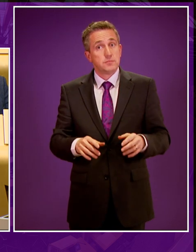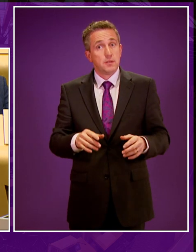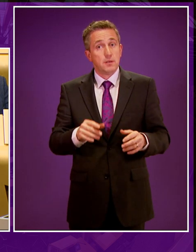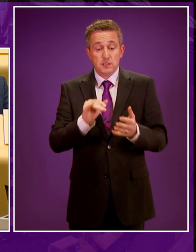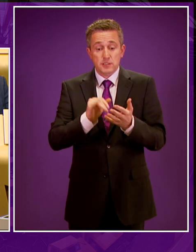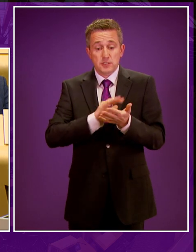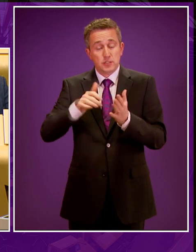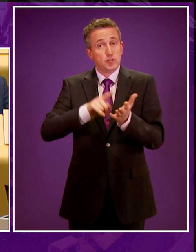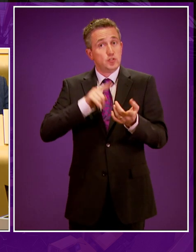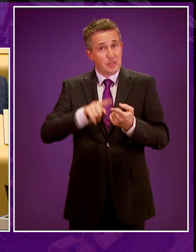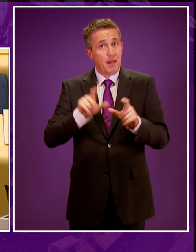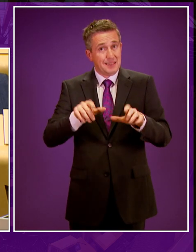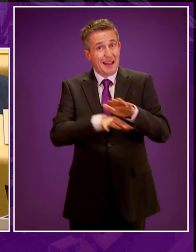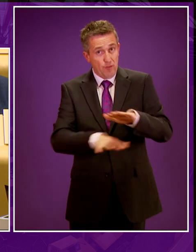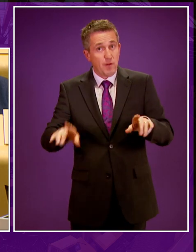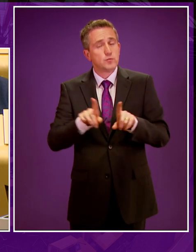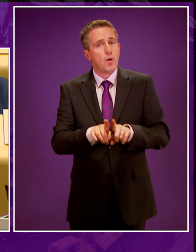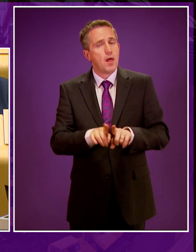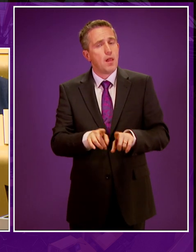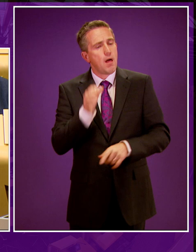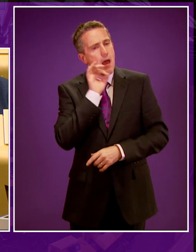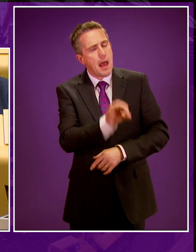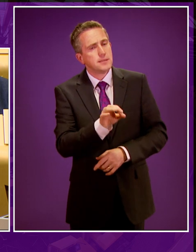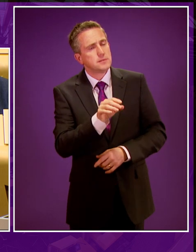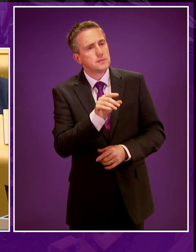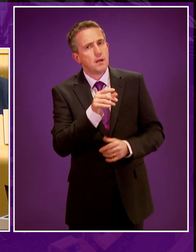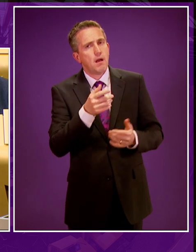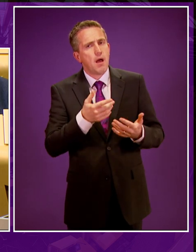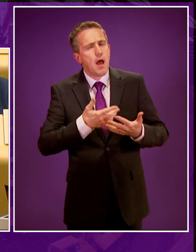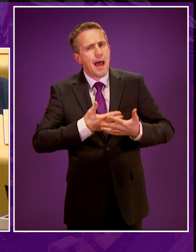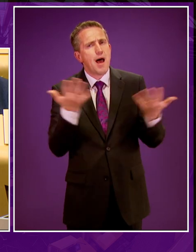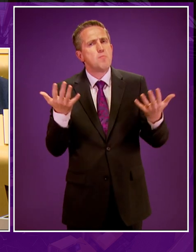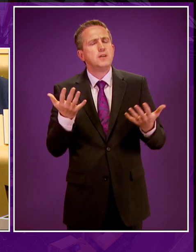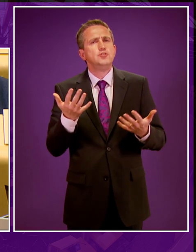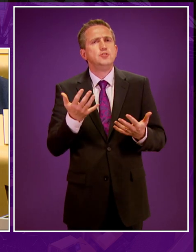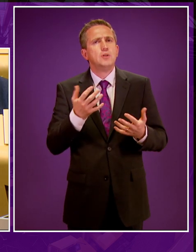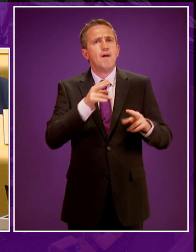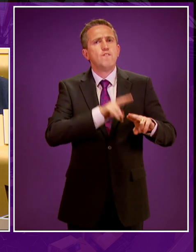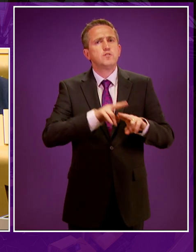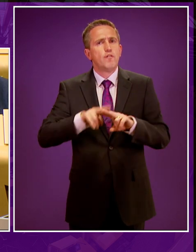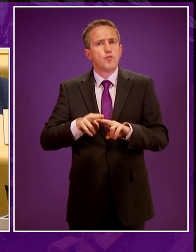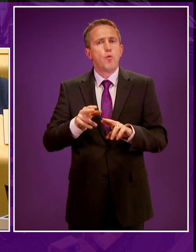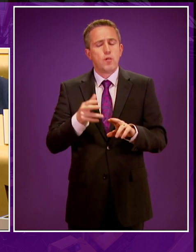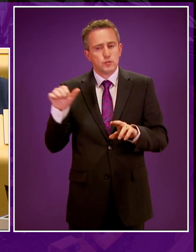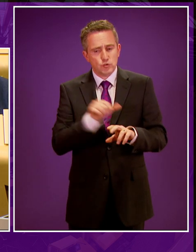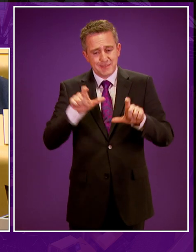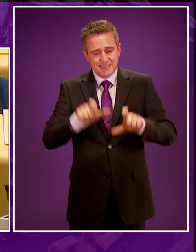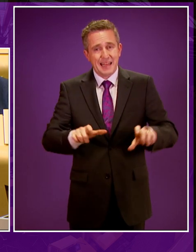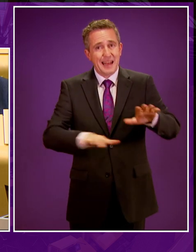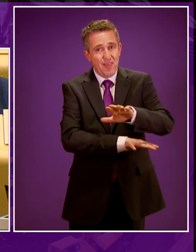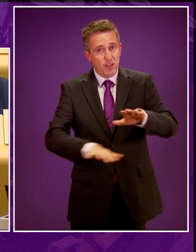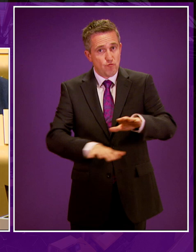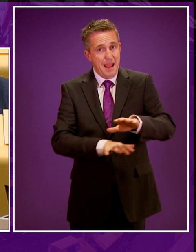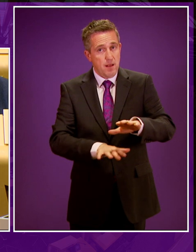reserves. Has he come to a view yet as to what proportion of existing fossil fuel reserves need to stay in the ground